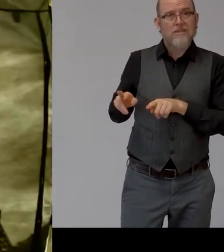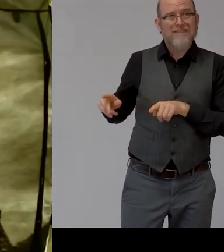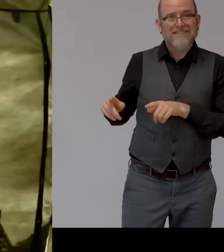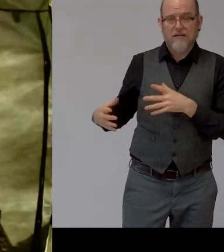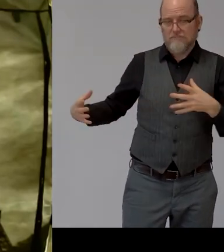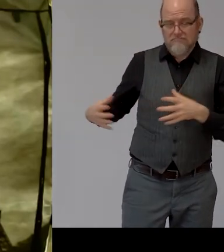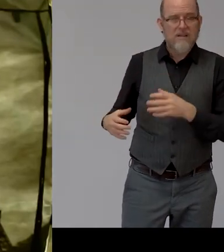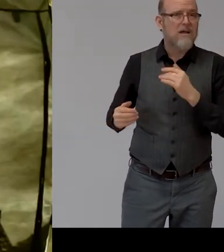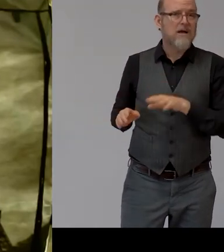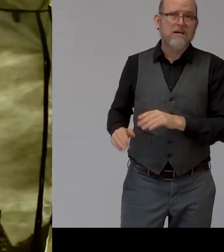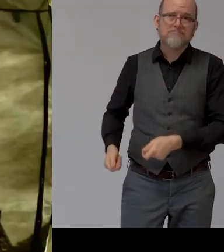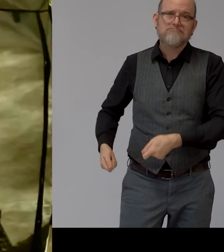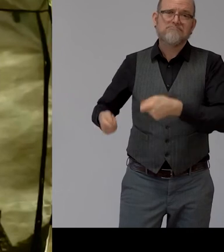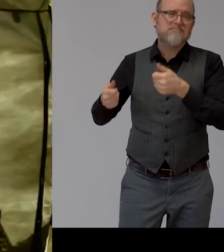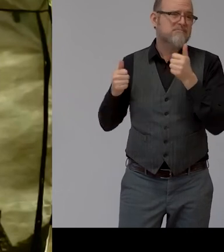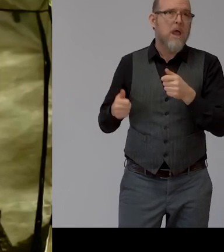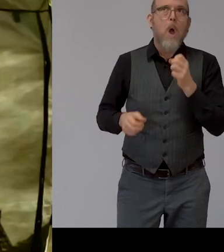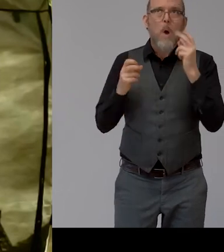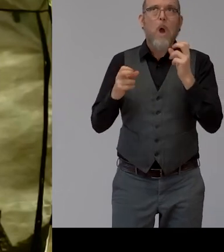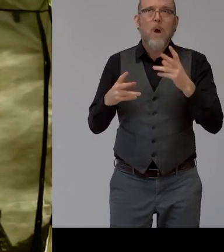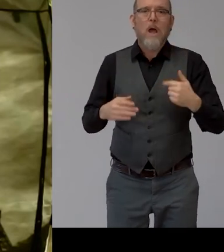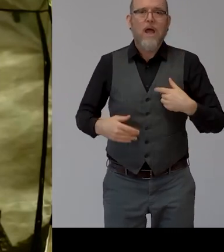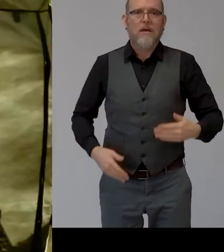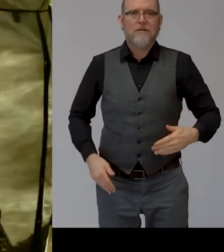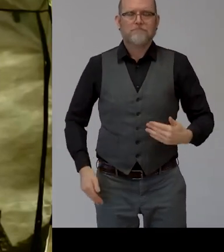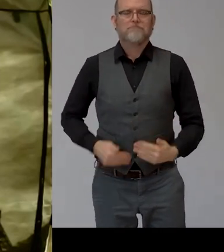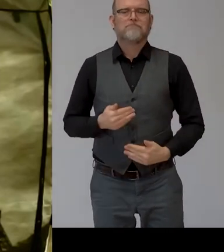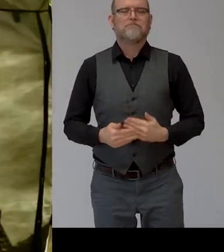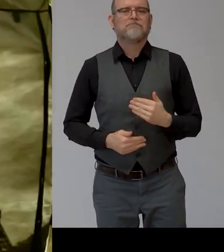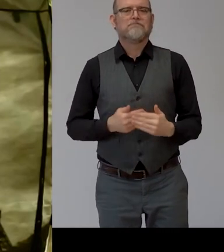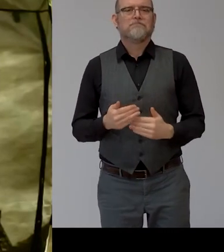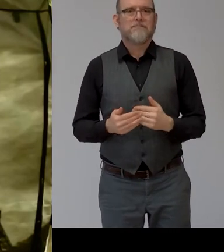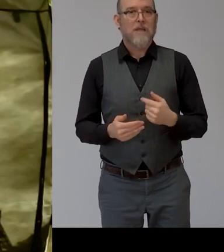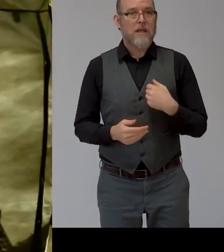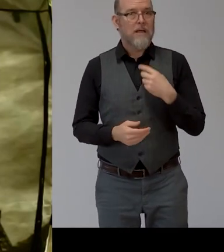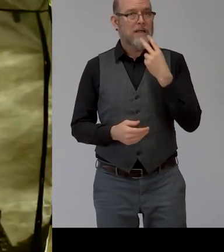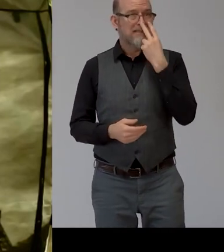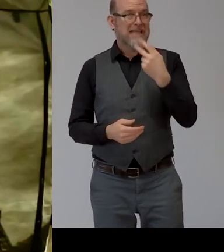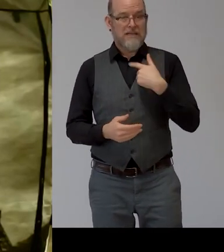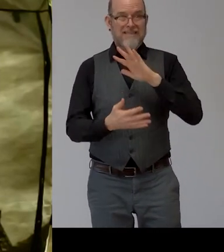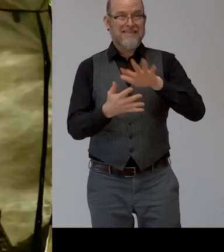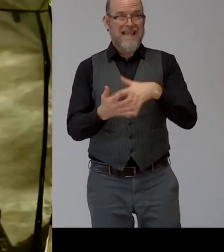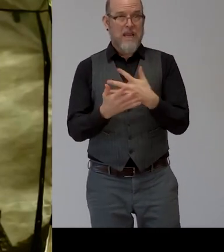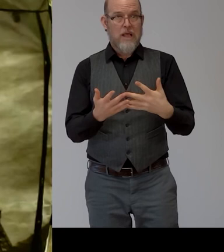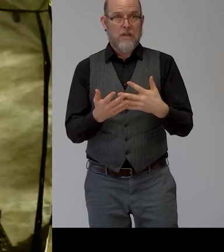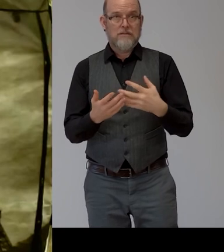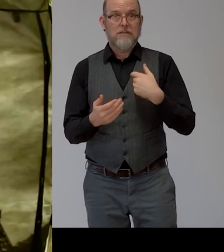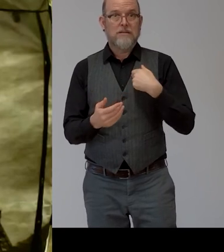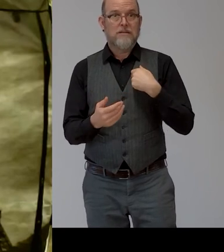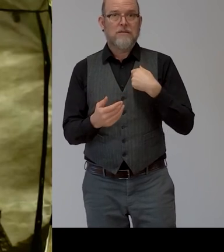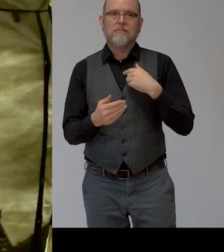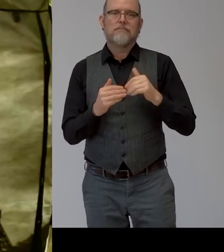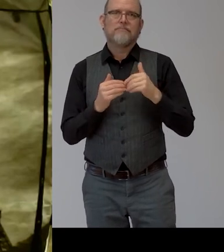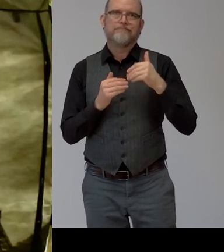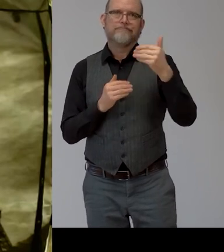i discovered sign language only when i was about 10 years old because i went to a hearing environment my parents are